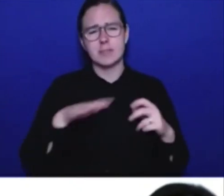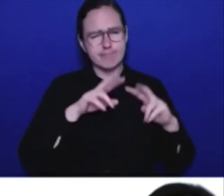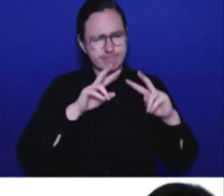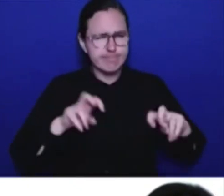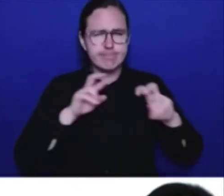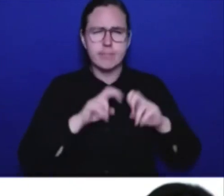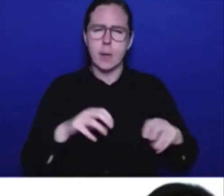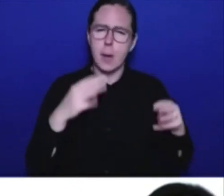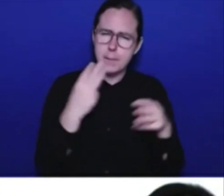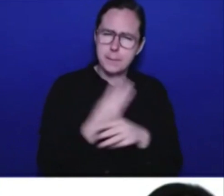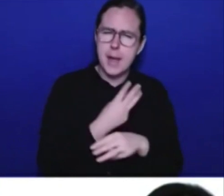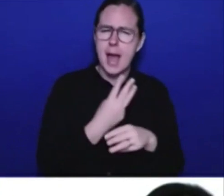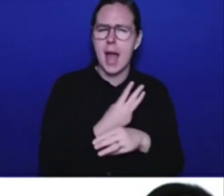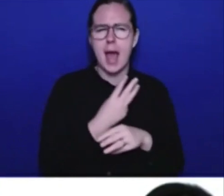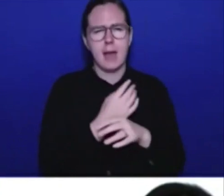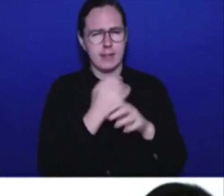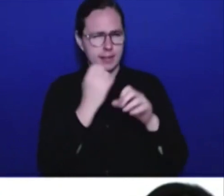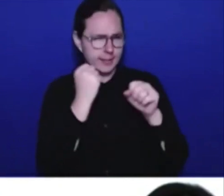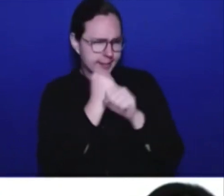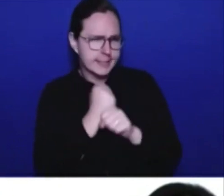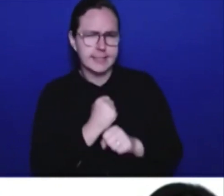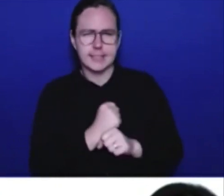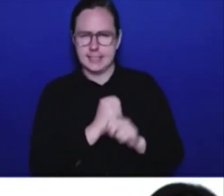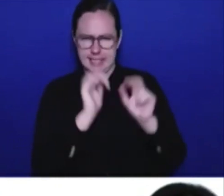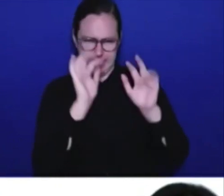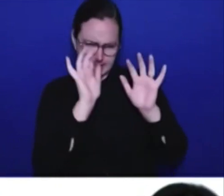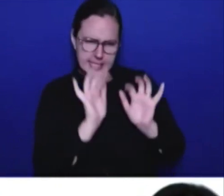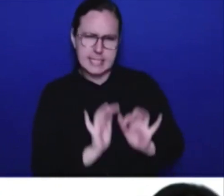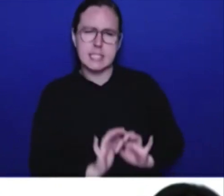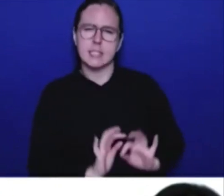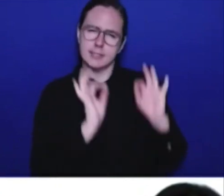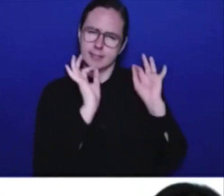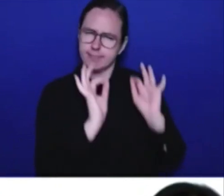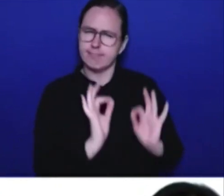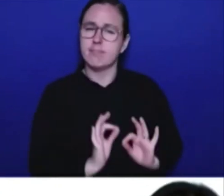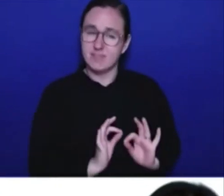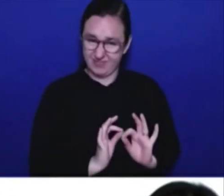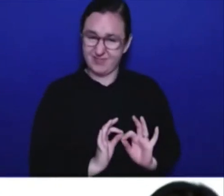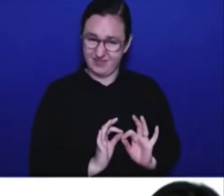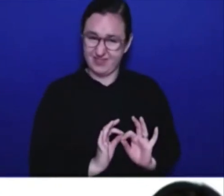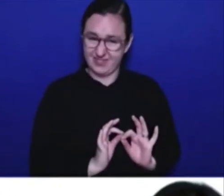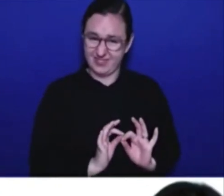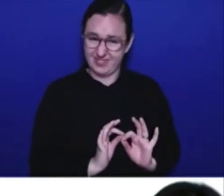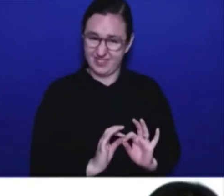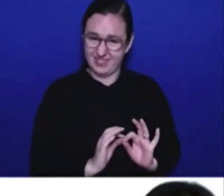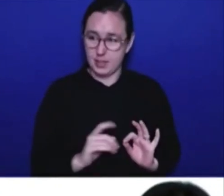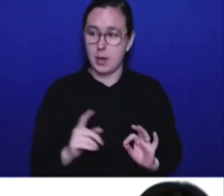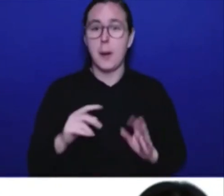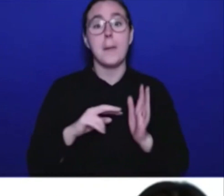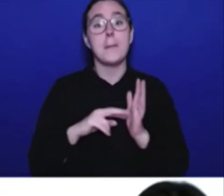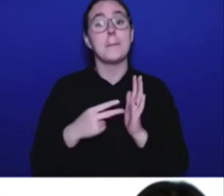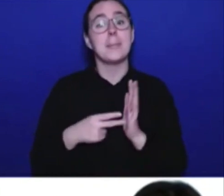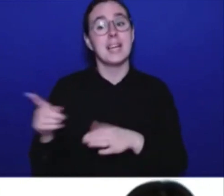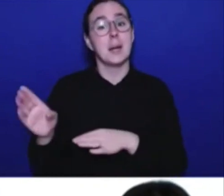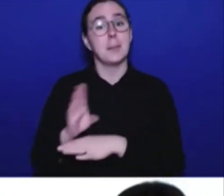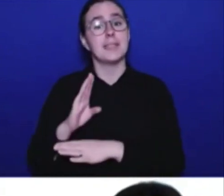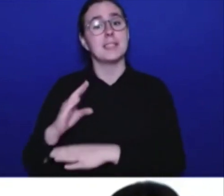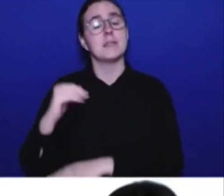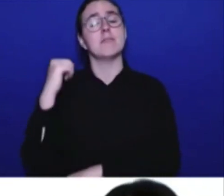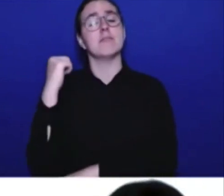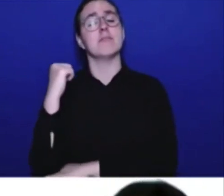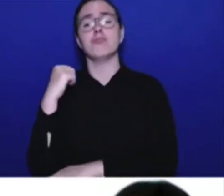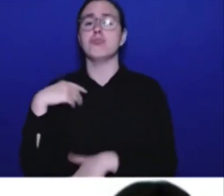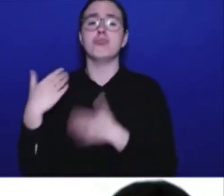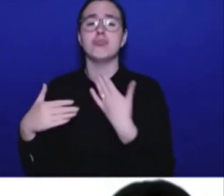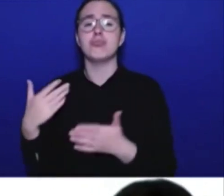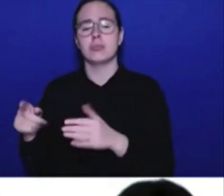judge our math, that the business is sound and we can afford to do what we're doing today. Rob, do you